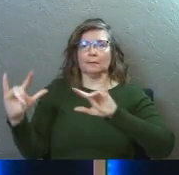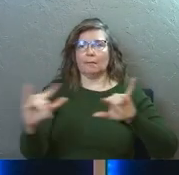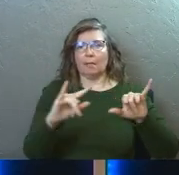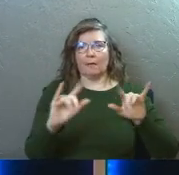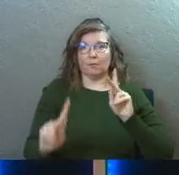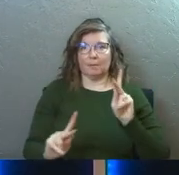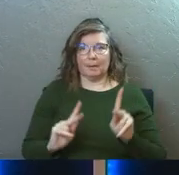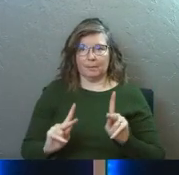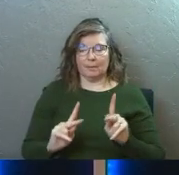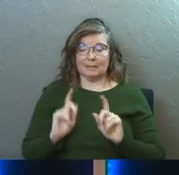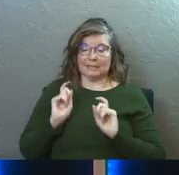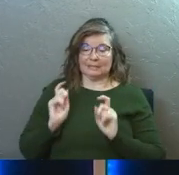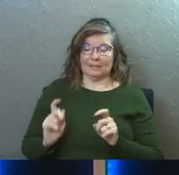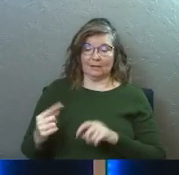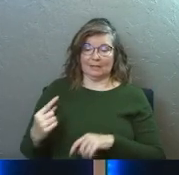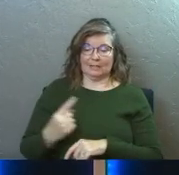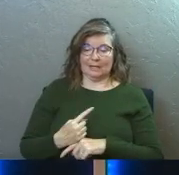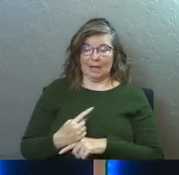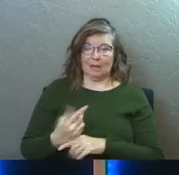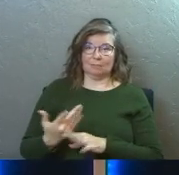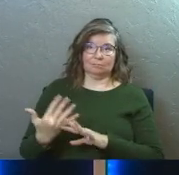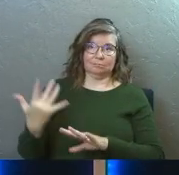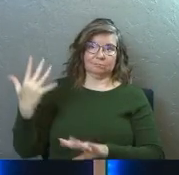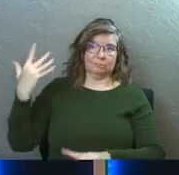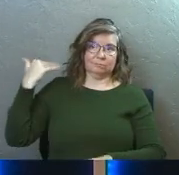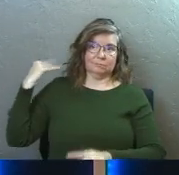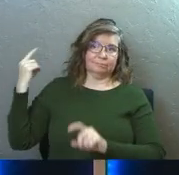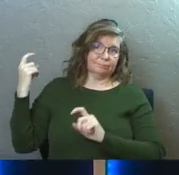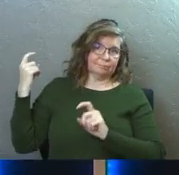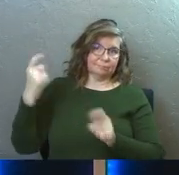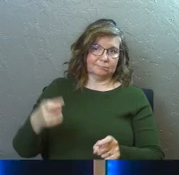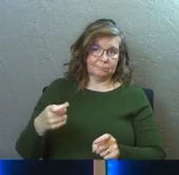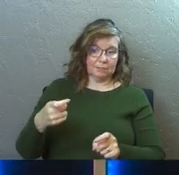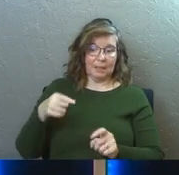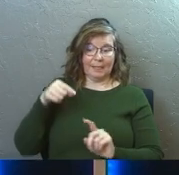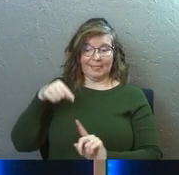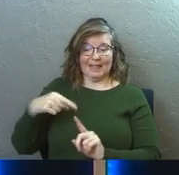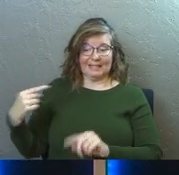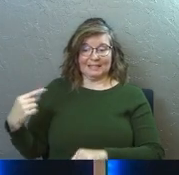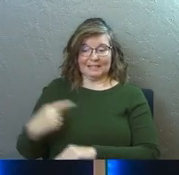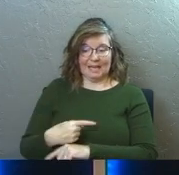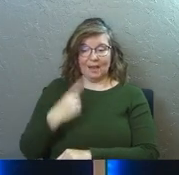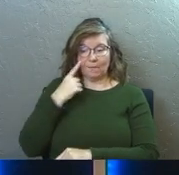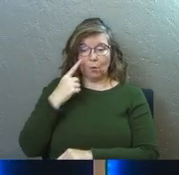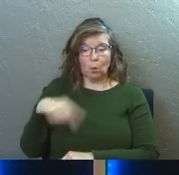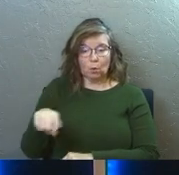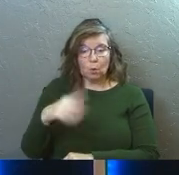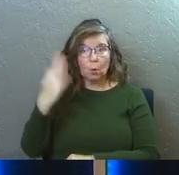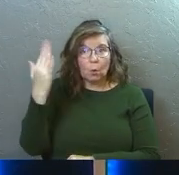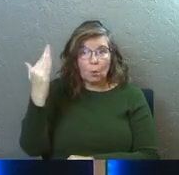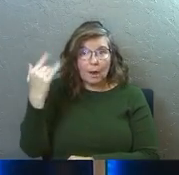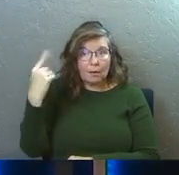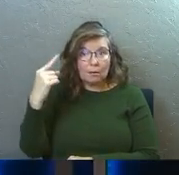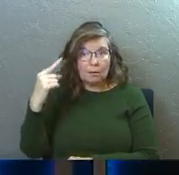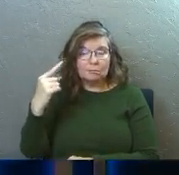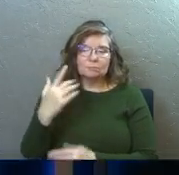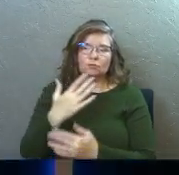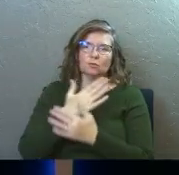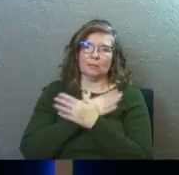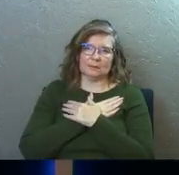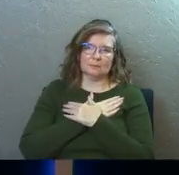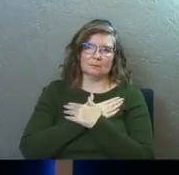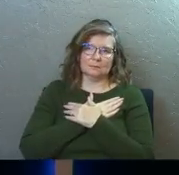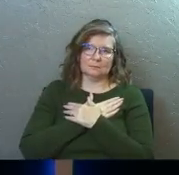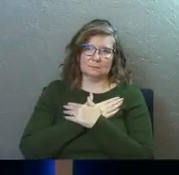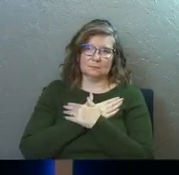God has given us this day from the very beginning. And he said, this is a day for you to rest. Is there a call to